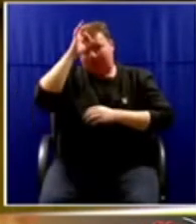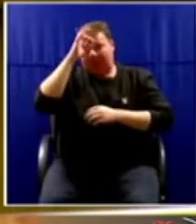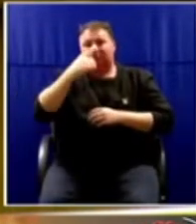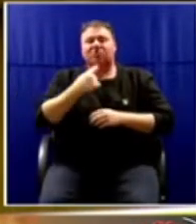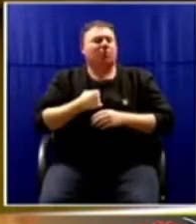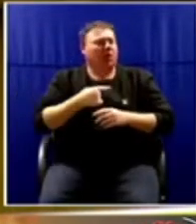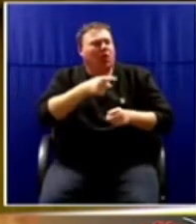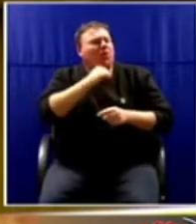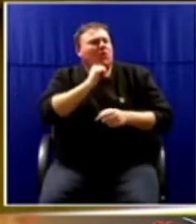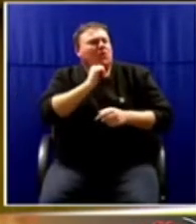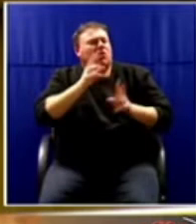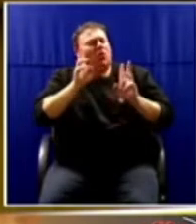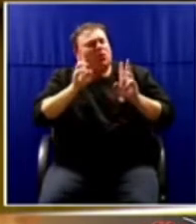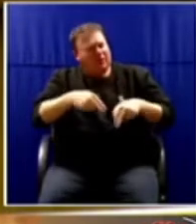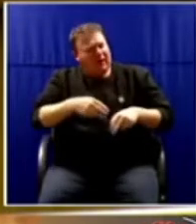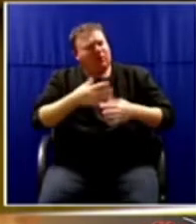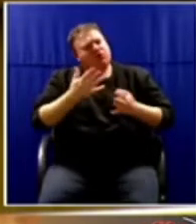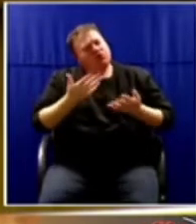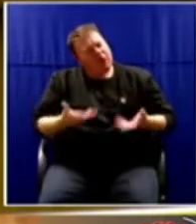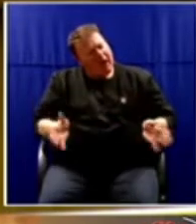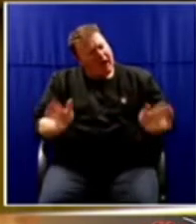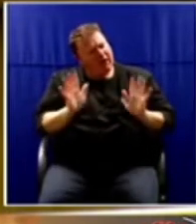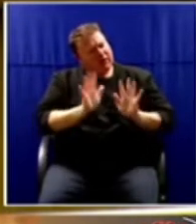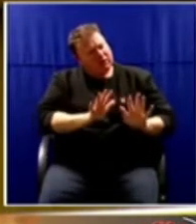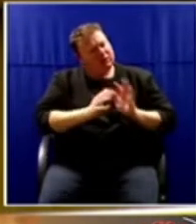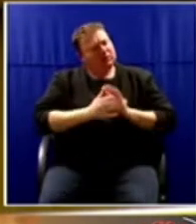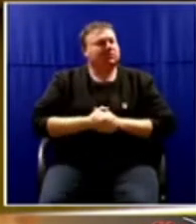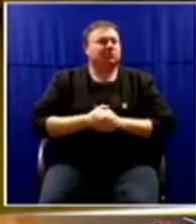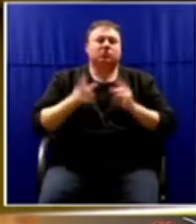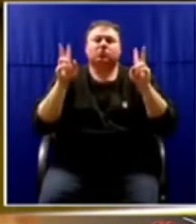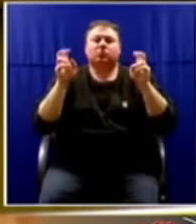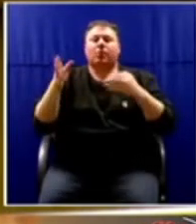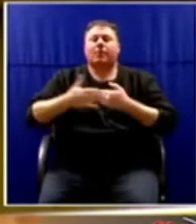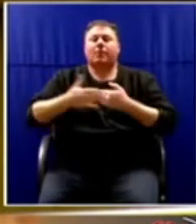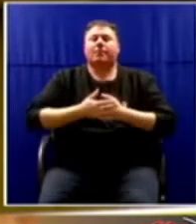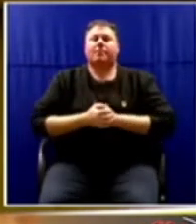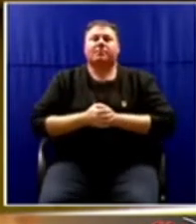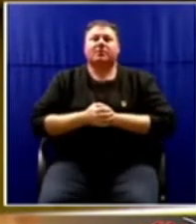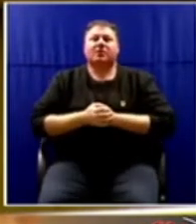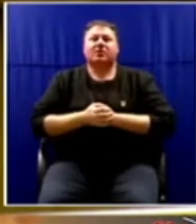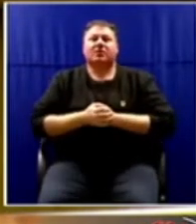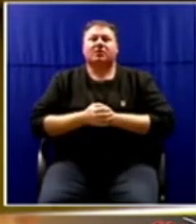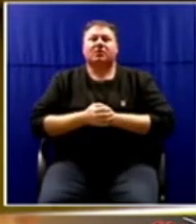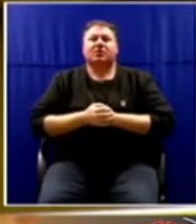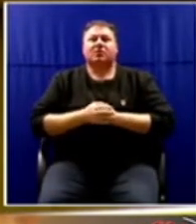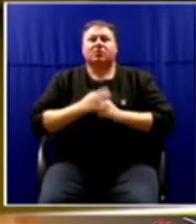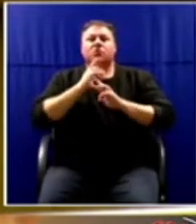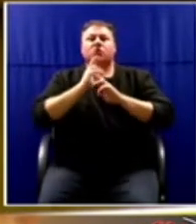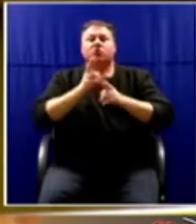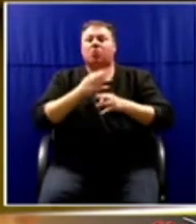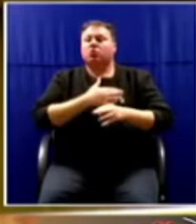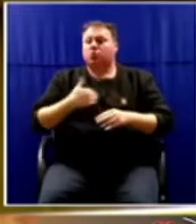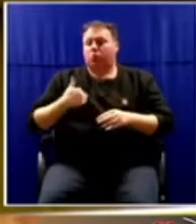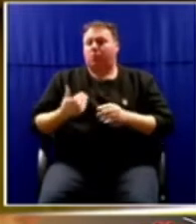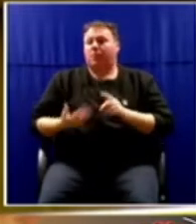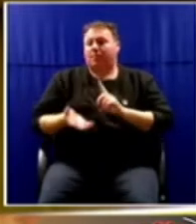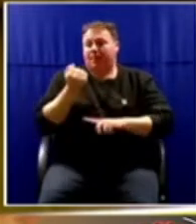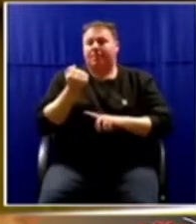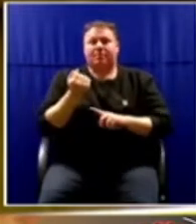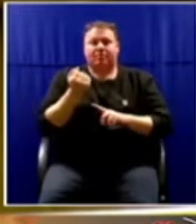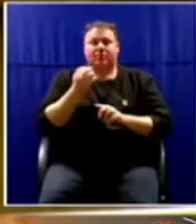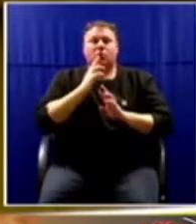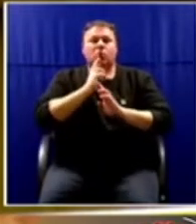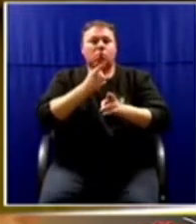dead, so relax till morning, close quote. This is the response women are given when they report